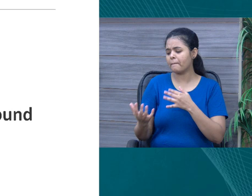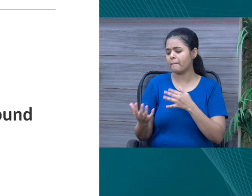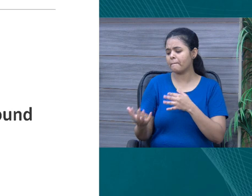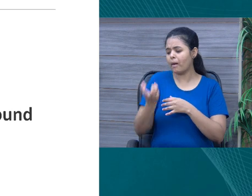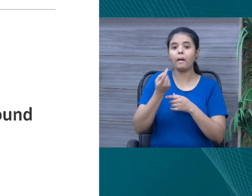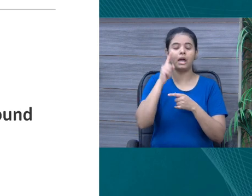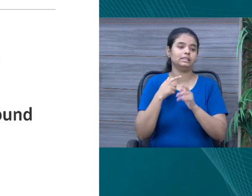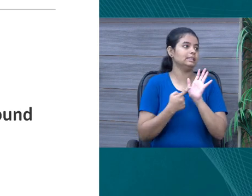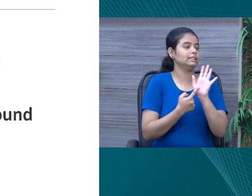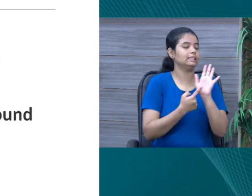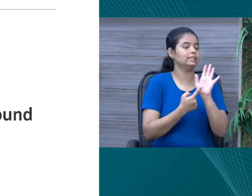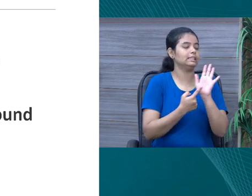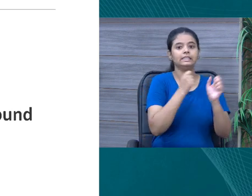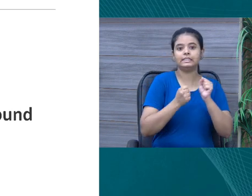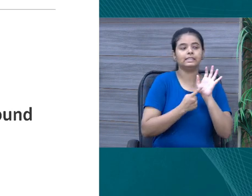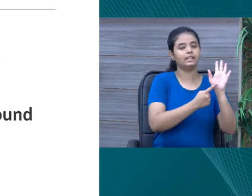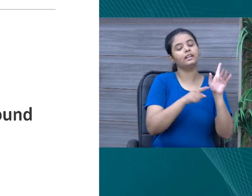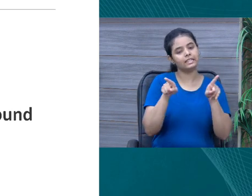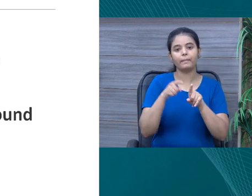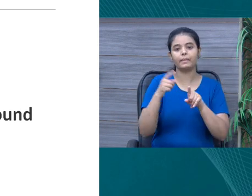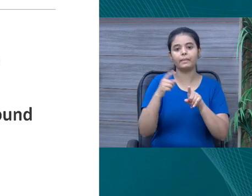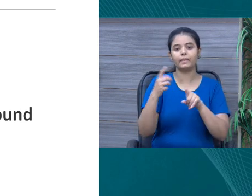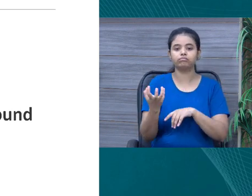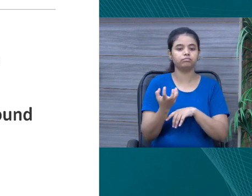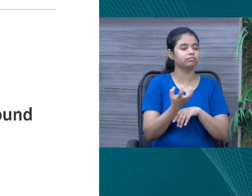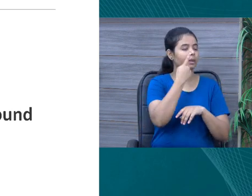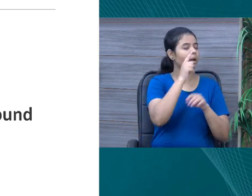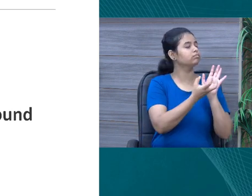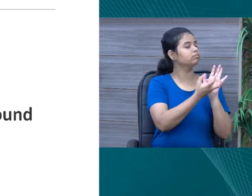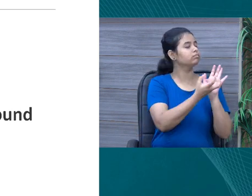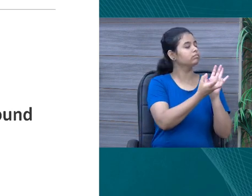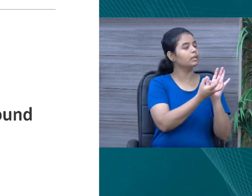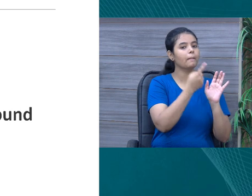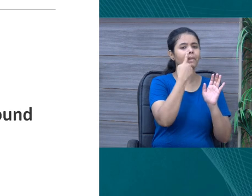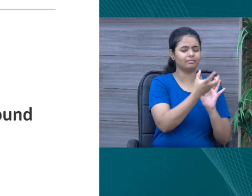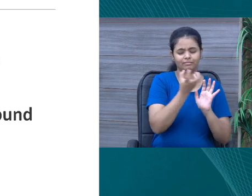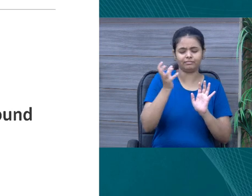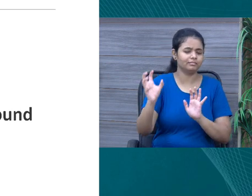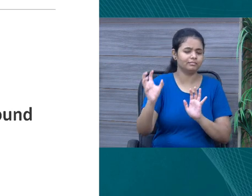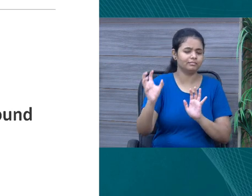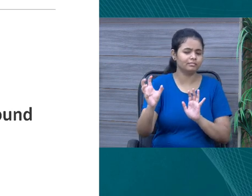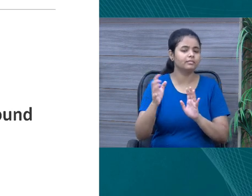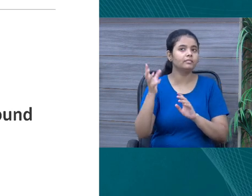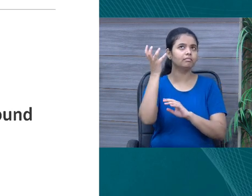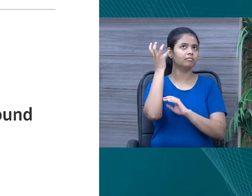mother. She makes him listen. The soft sweet sound from the shell.